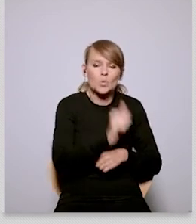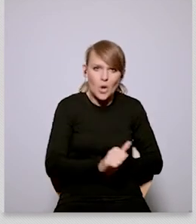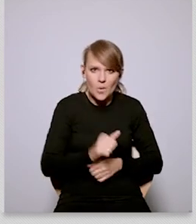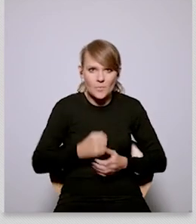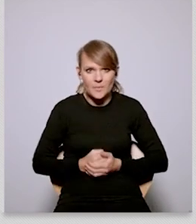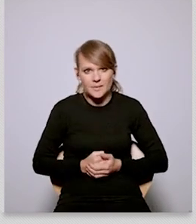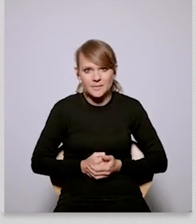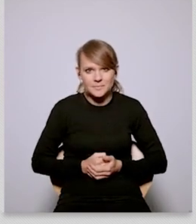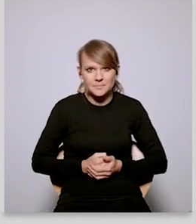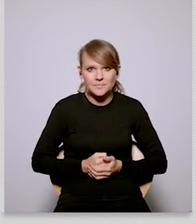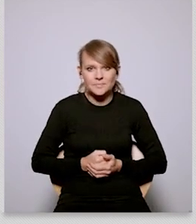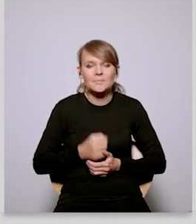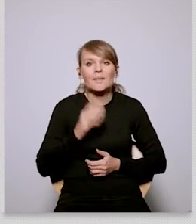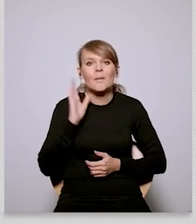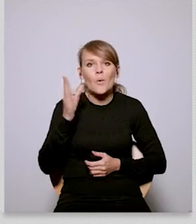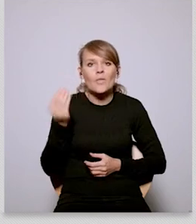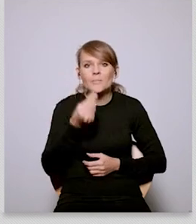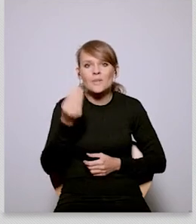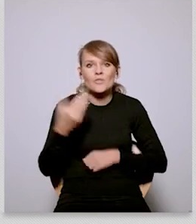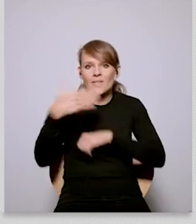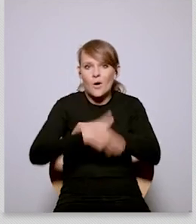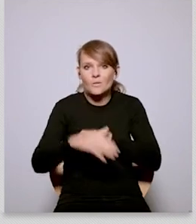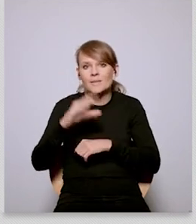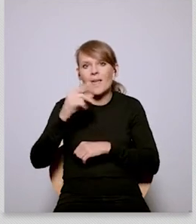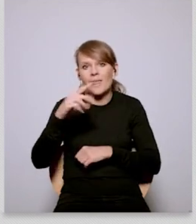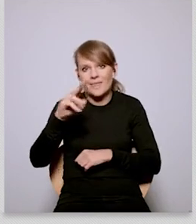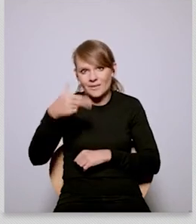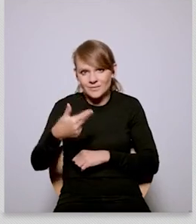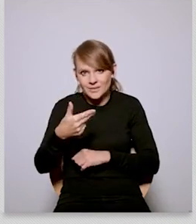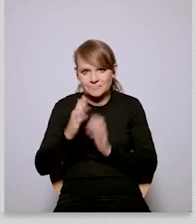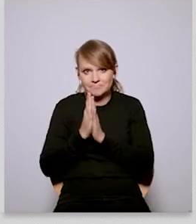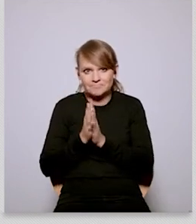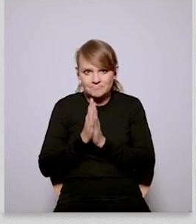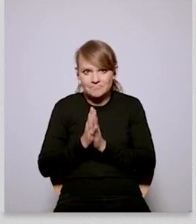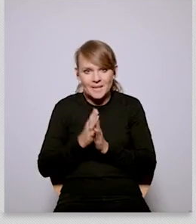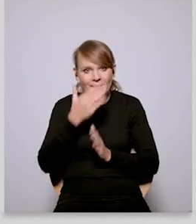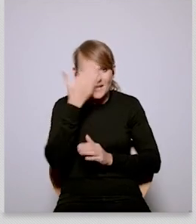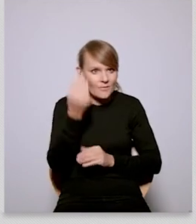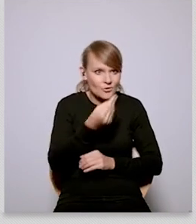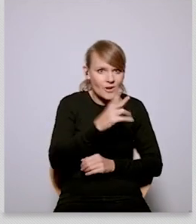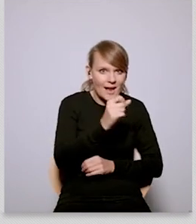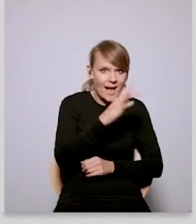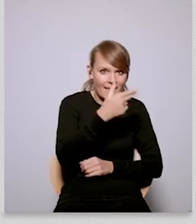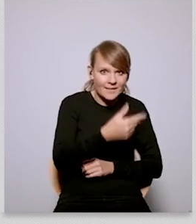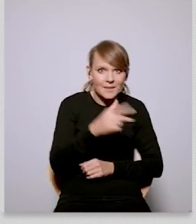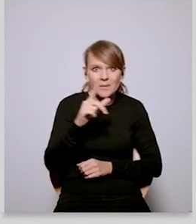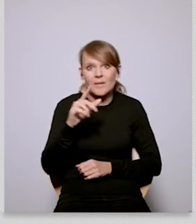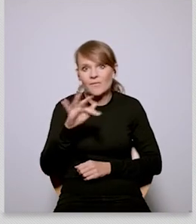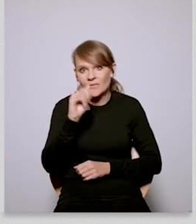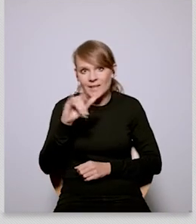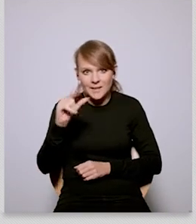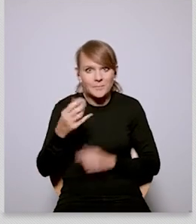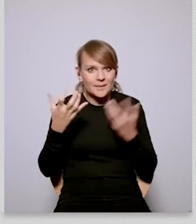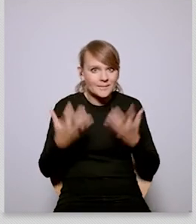tell us a little bit more about the european dimension we talked about because at the very end i would like to give